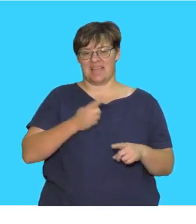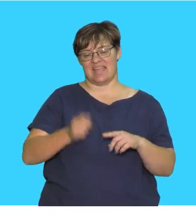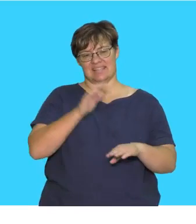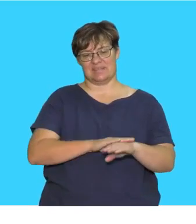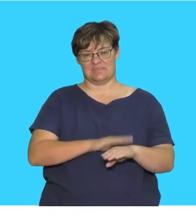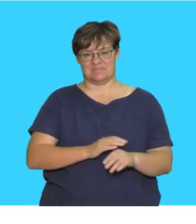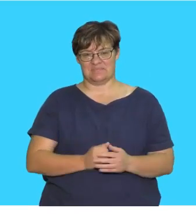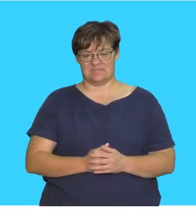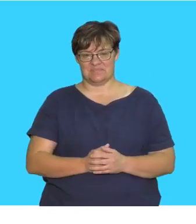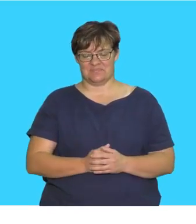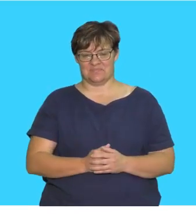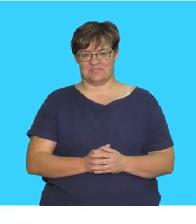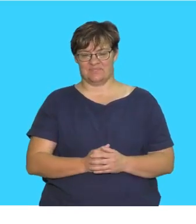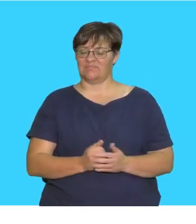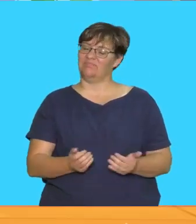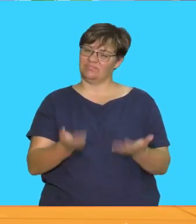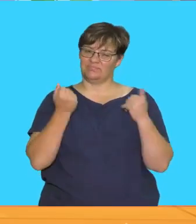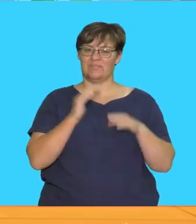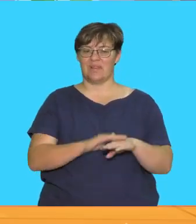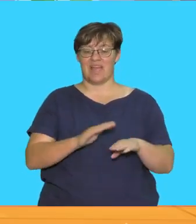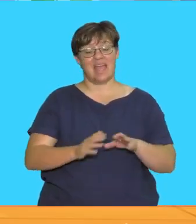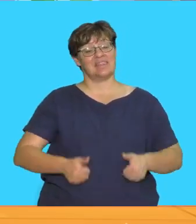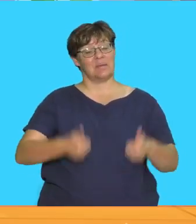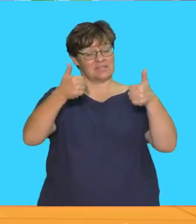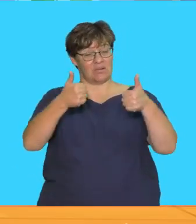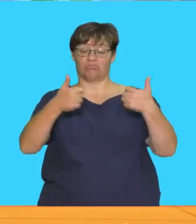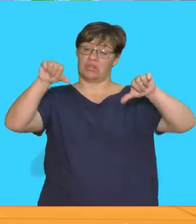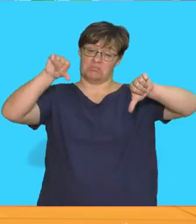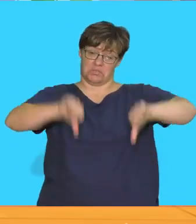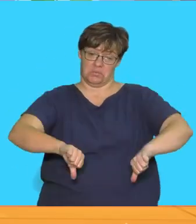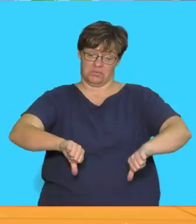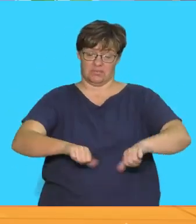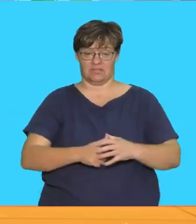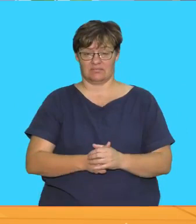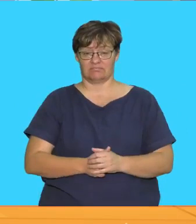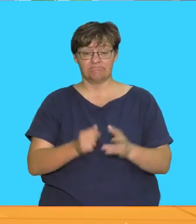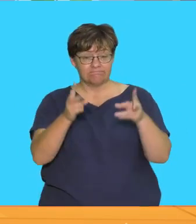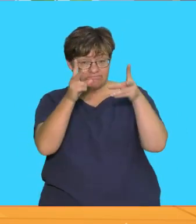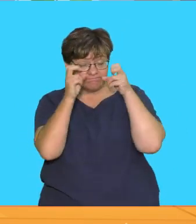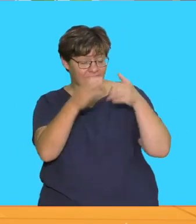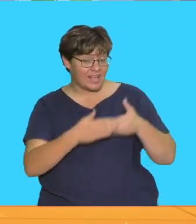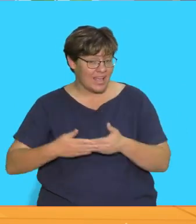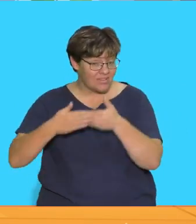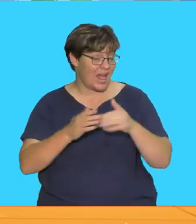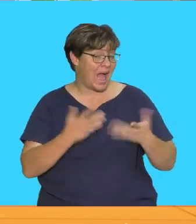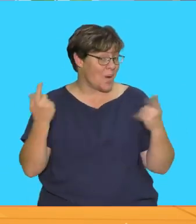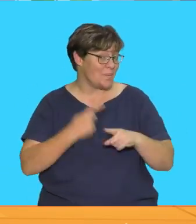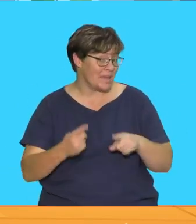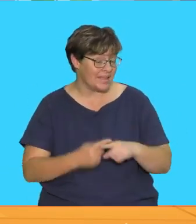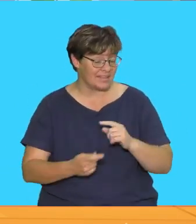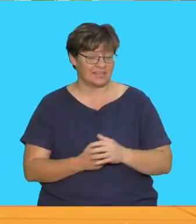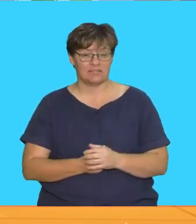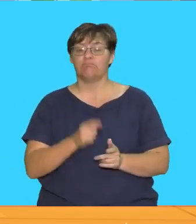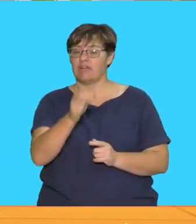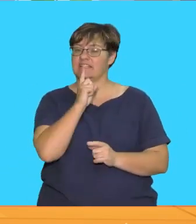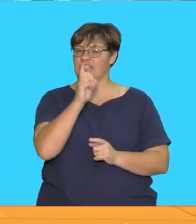playtime let's play thumbs up thumbs down listen carefully to how we play this game